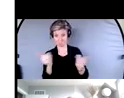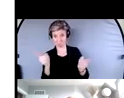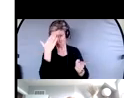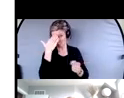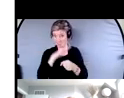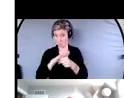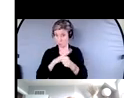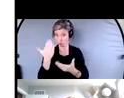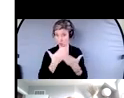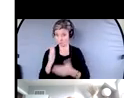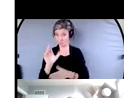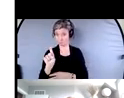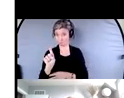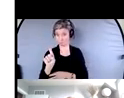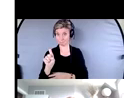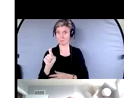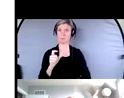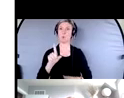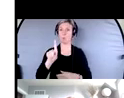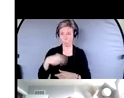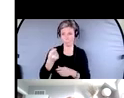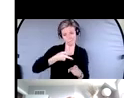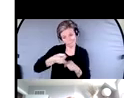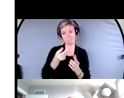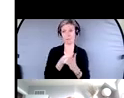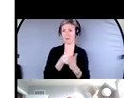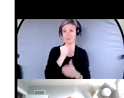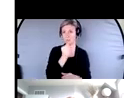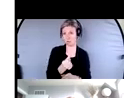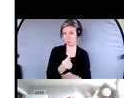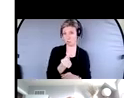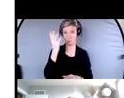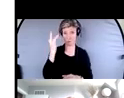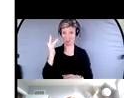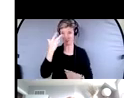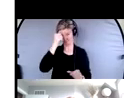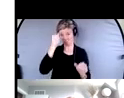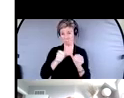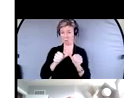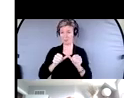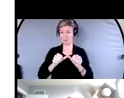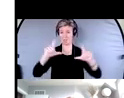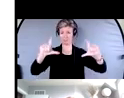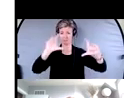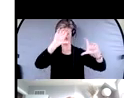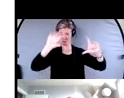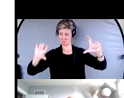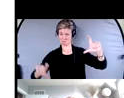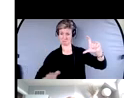not just particularly finances, because as we indicated before, abuse crosses over in the different